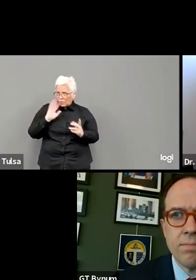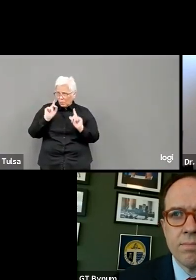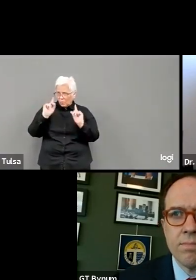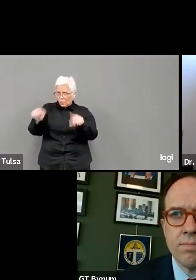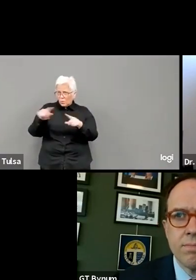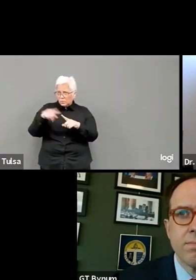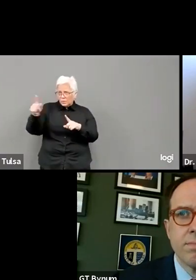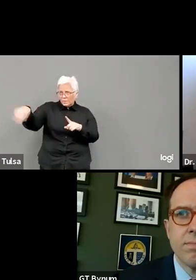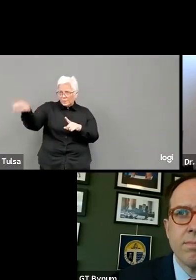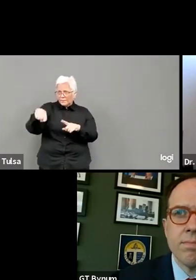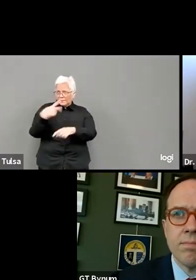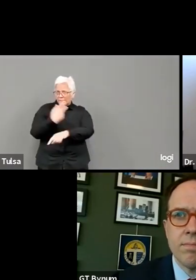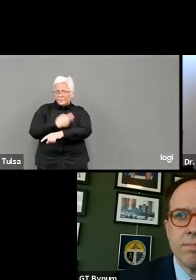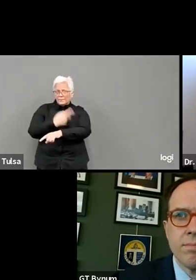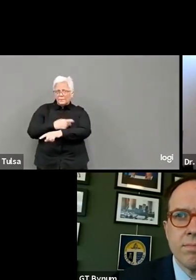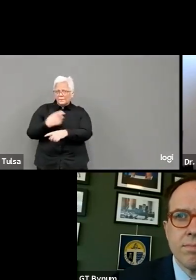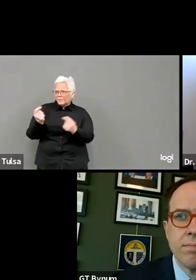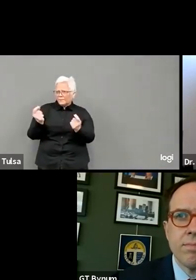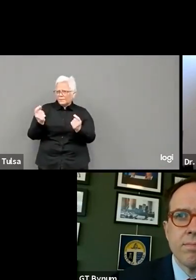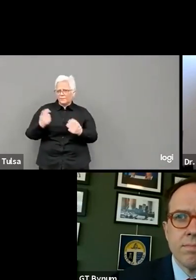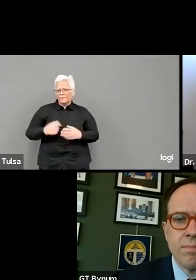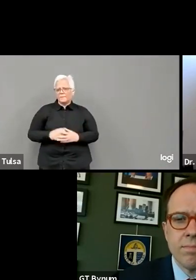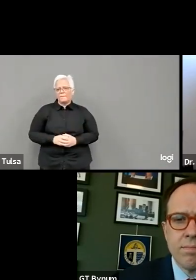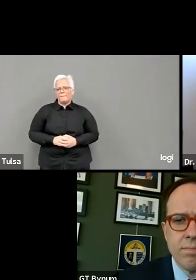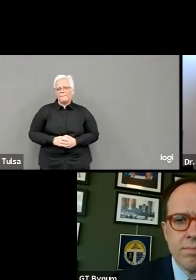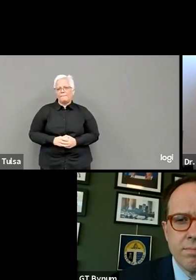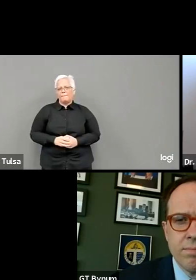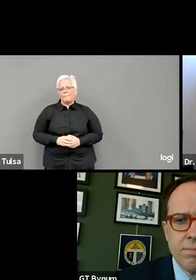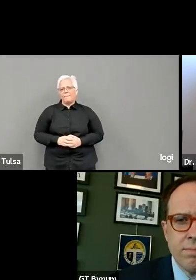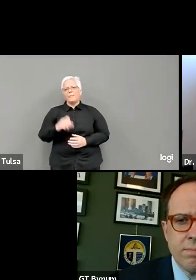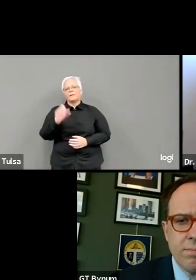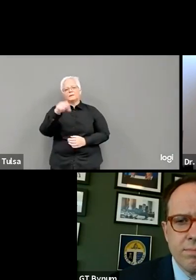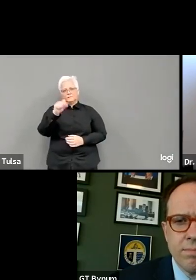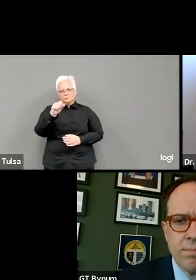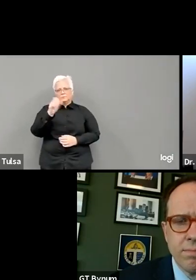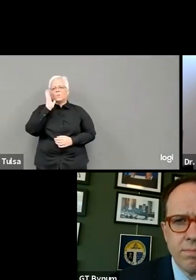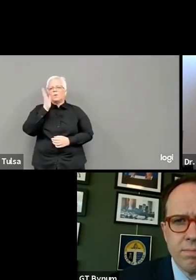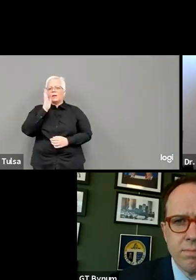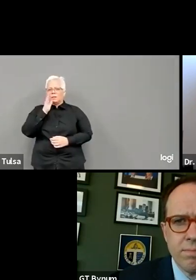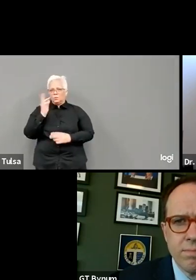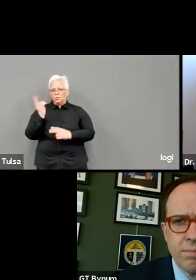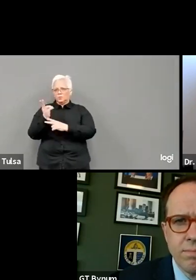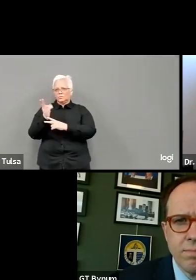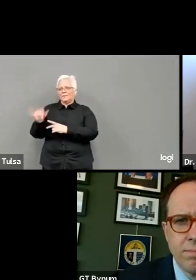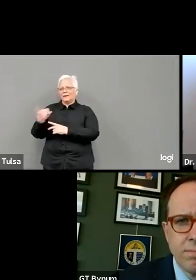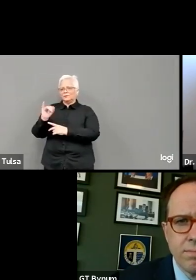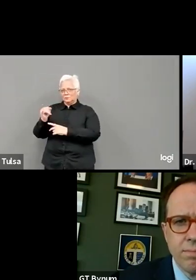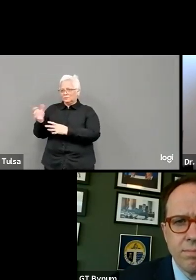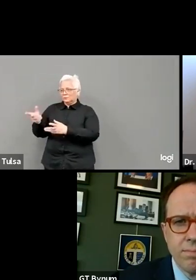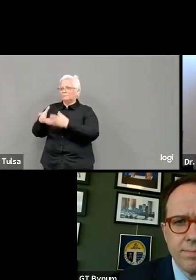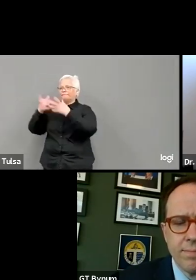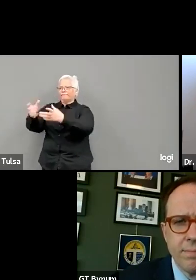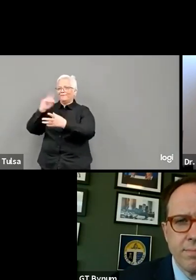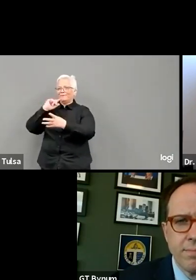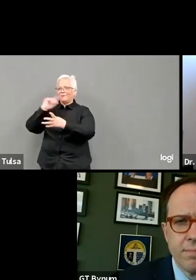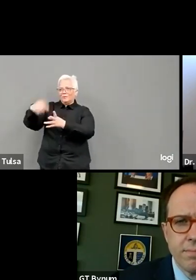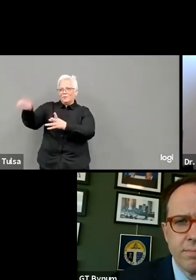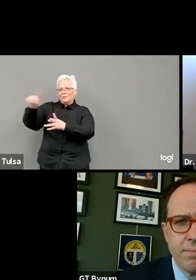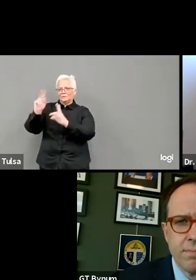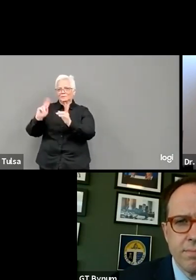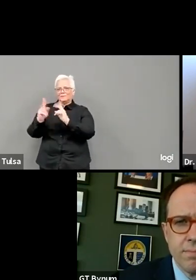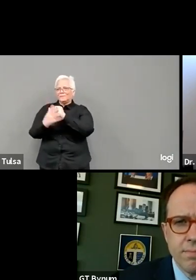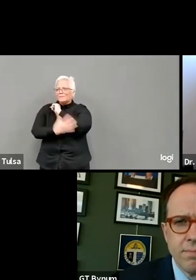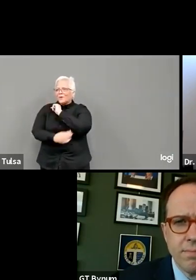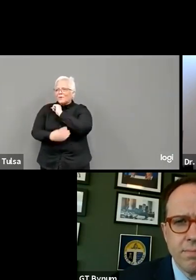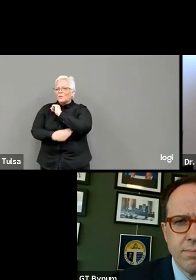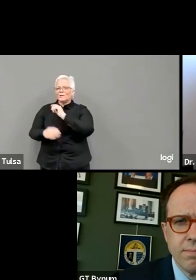question. Yes, we are. And you're absolutely right. We're using that vaccine to vaccinate our homeless, our underserved, our populations that are